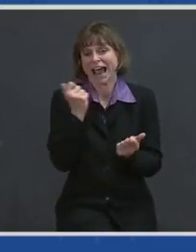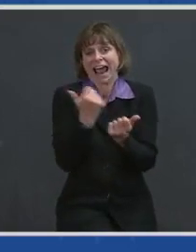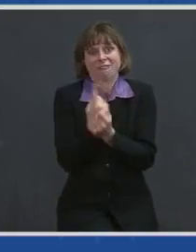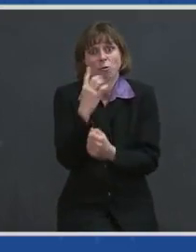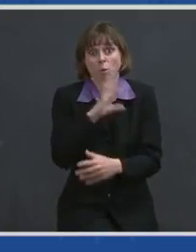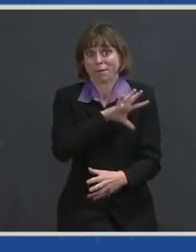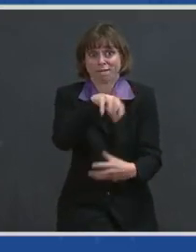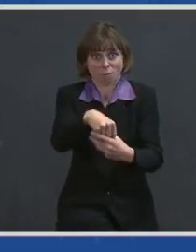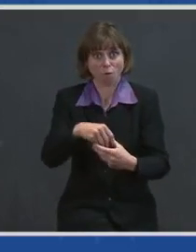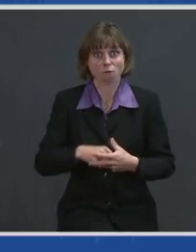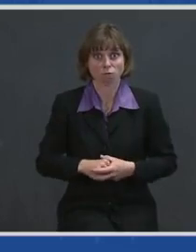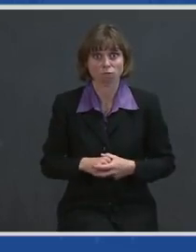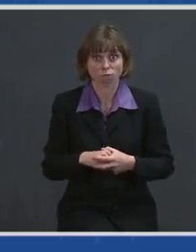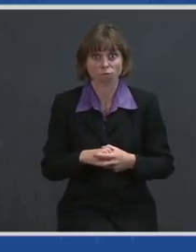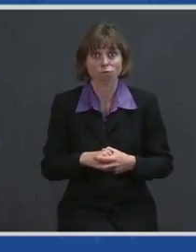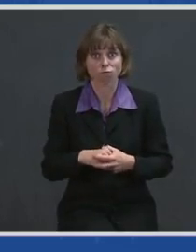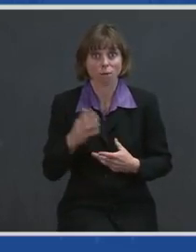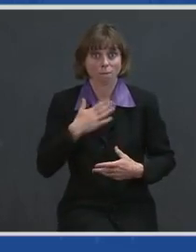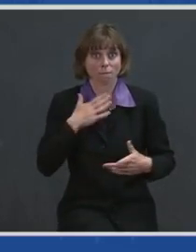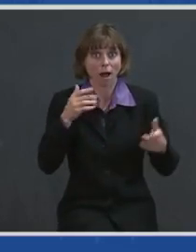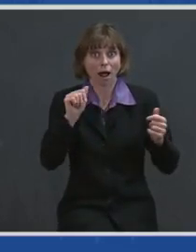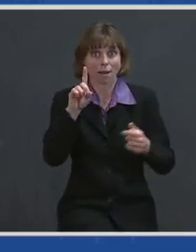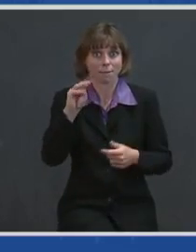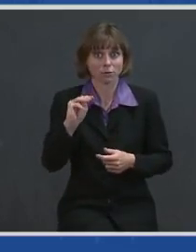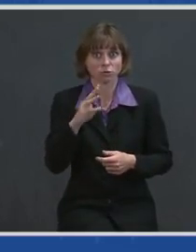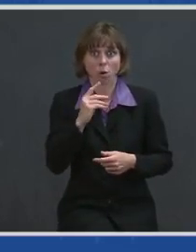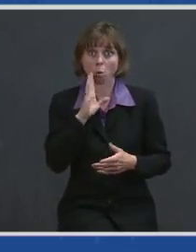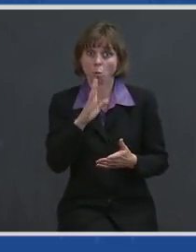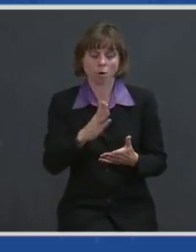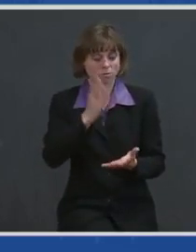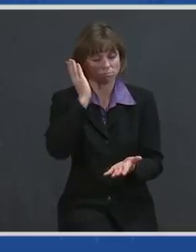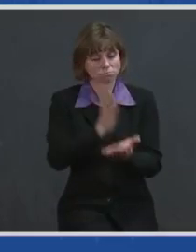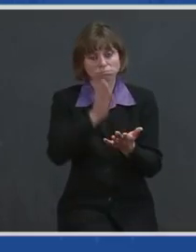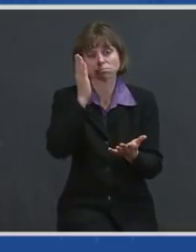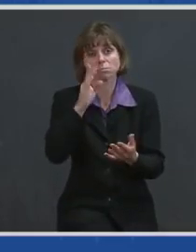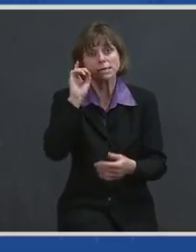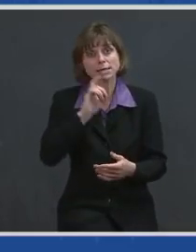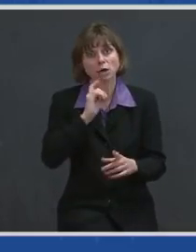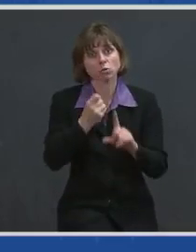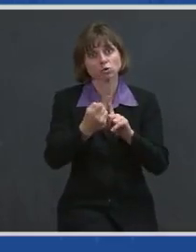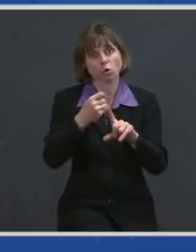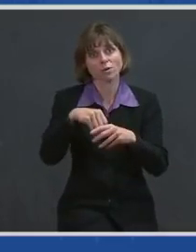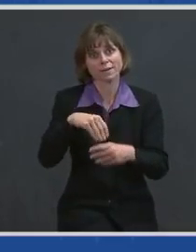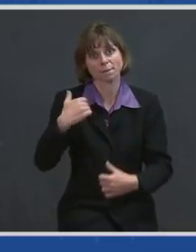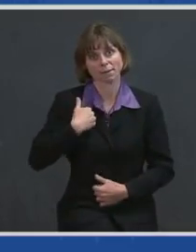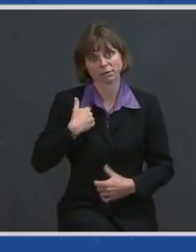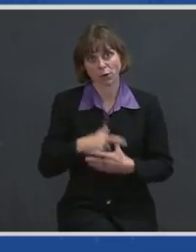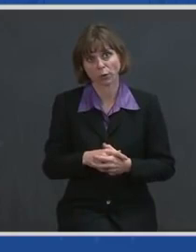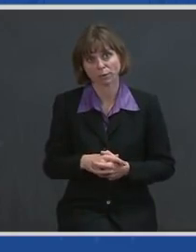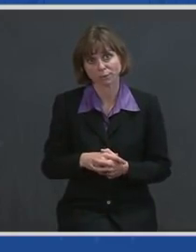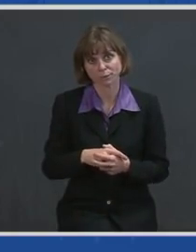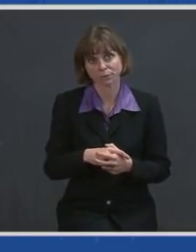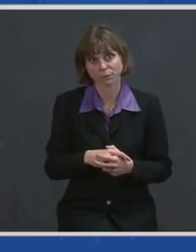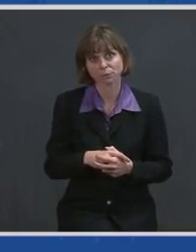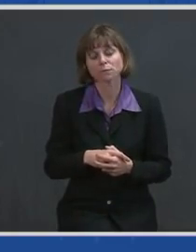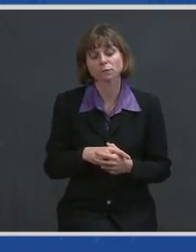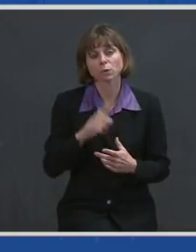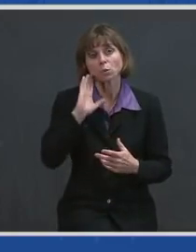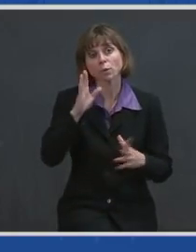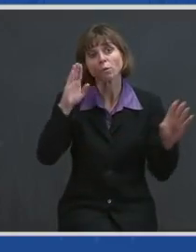effort under my administration to end the scourge of sexual assault in the military. And we're going to be focused on that